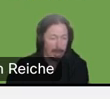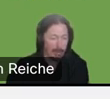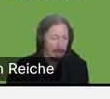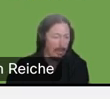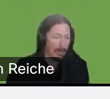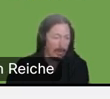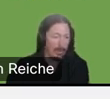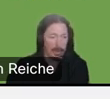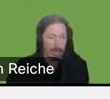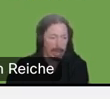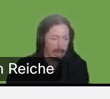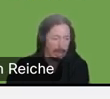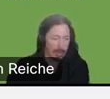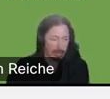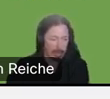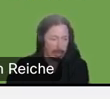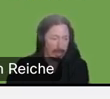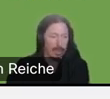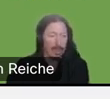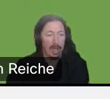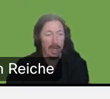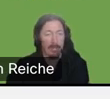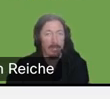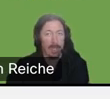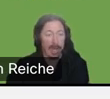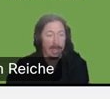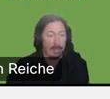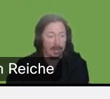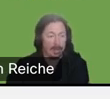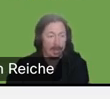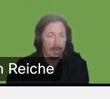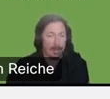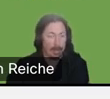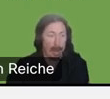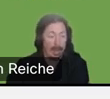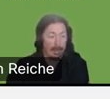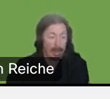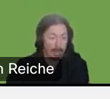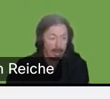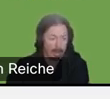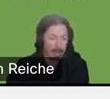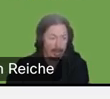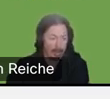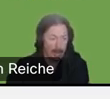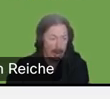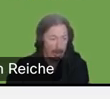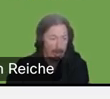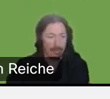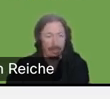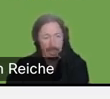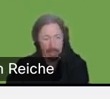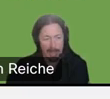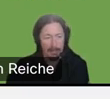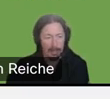standards going, if we go over a hundred people, we're getting the ASL interpreter. Um, a lot of times you, if you're having an event, especially if it's over an hour,